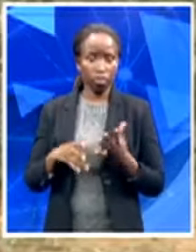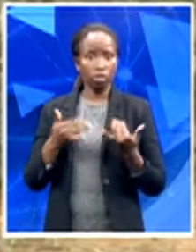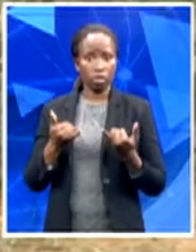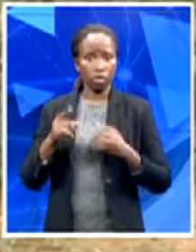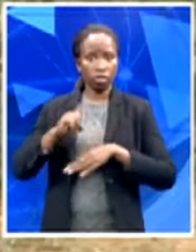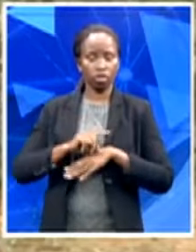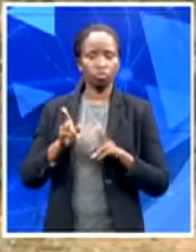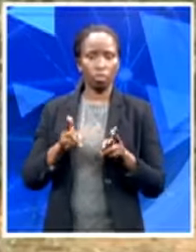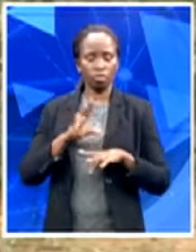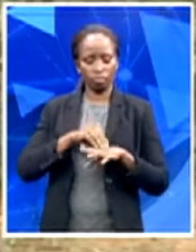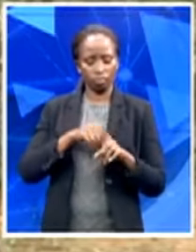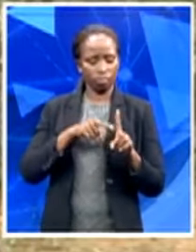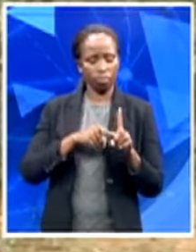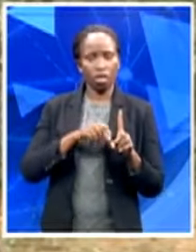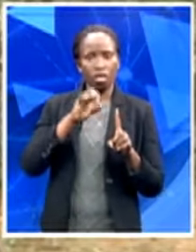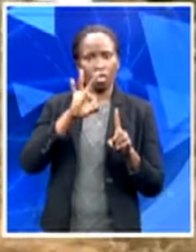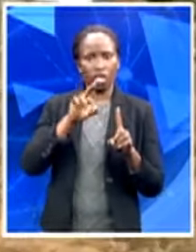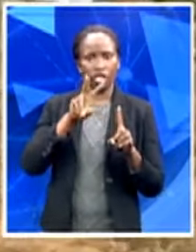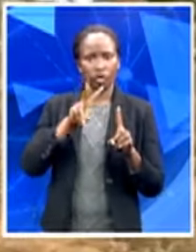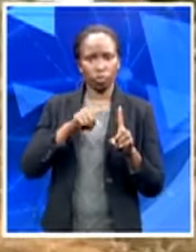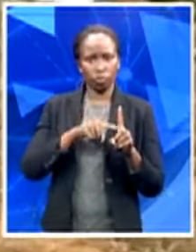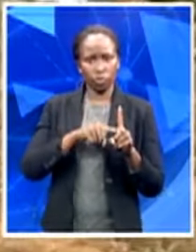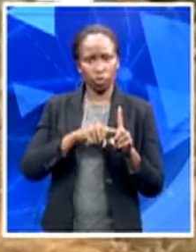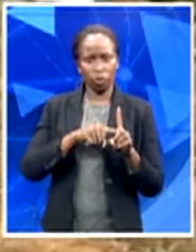is hard at work since 5am.